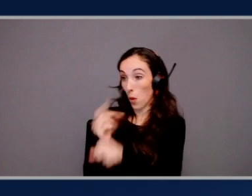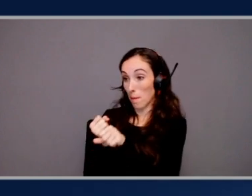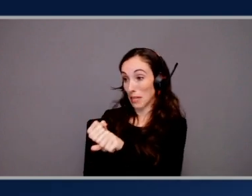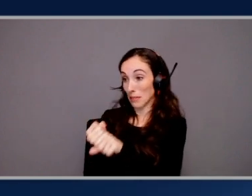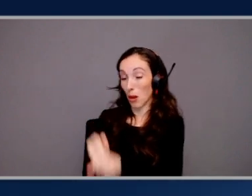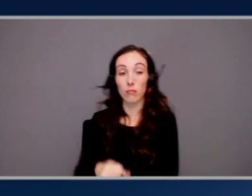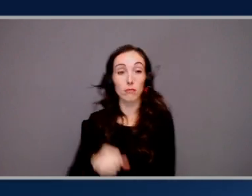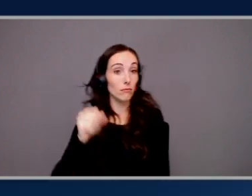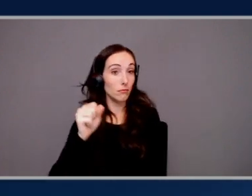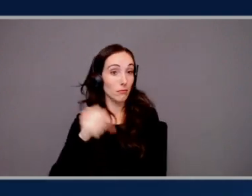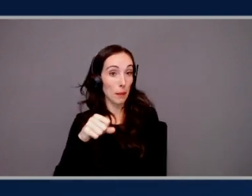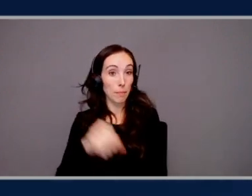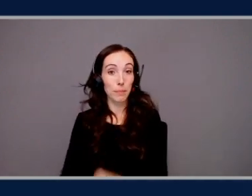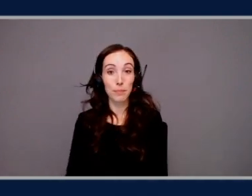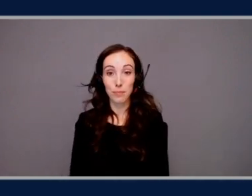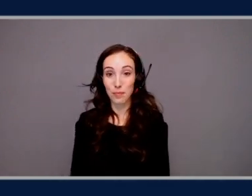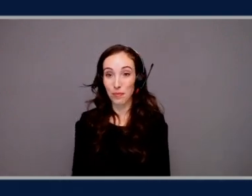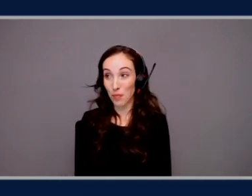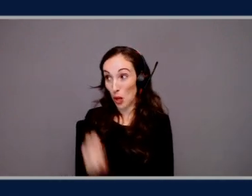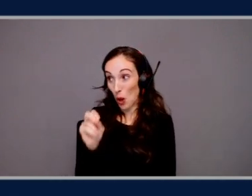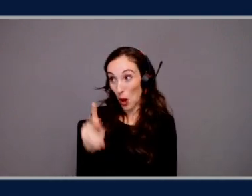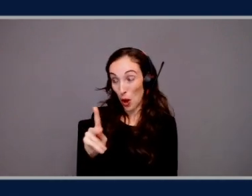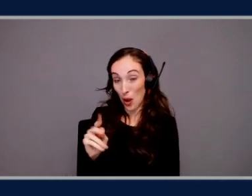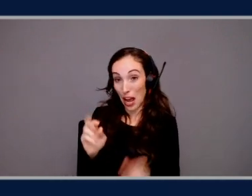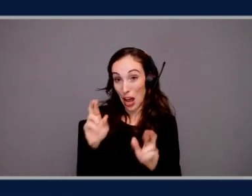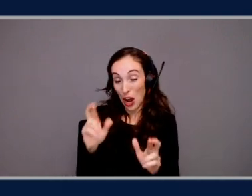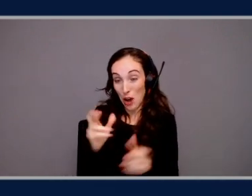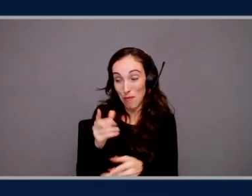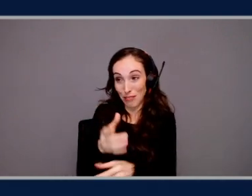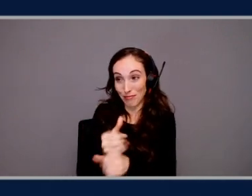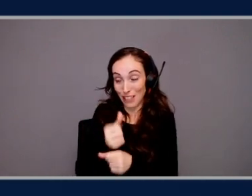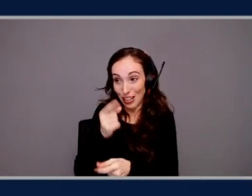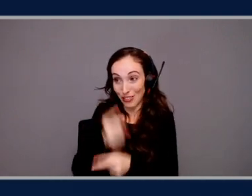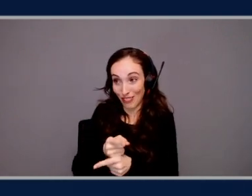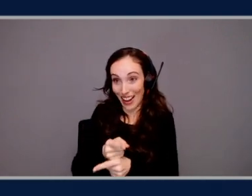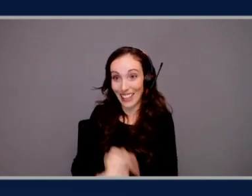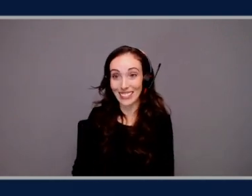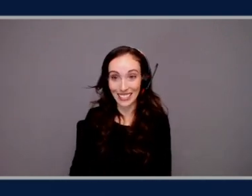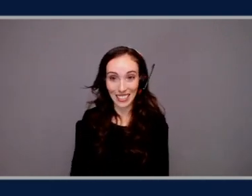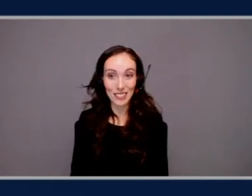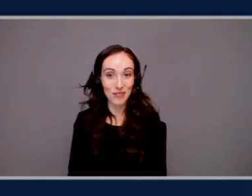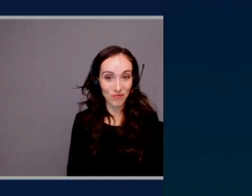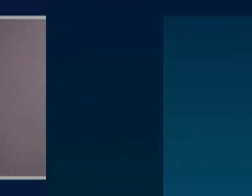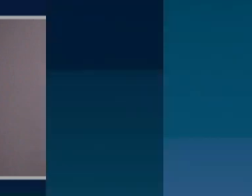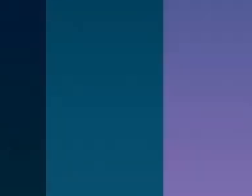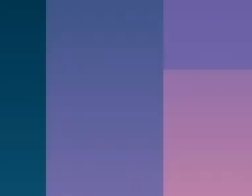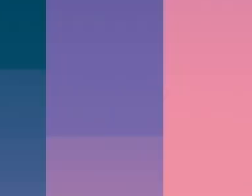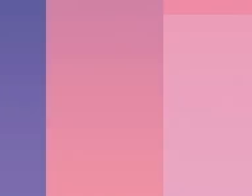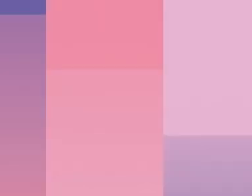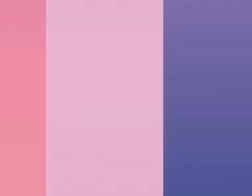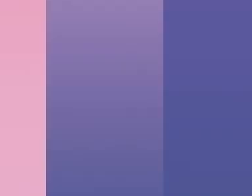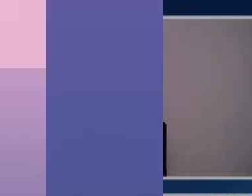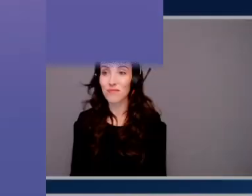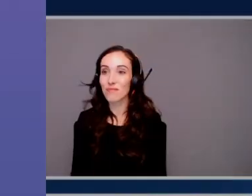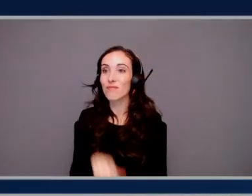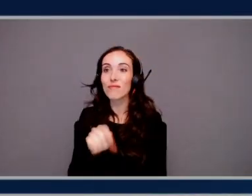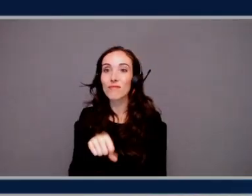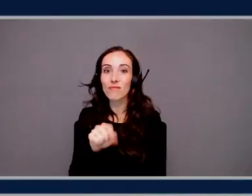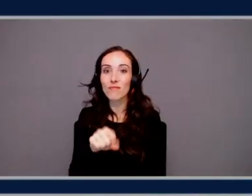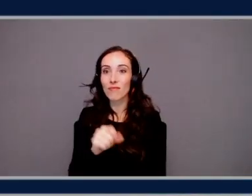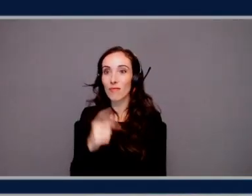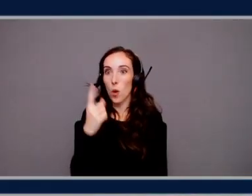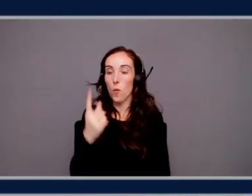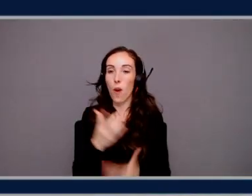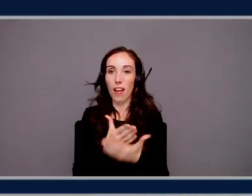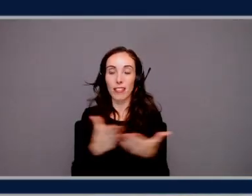I hope I got that right. Yeah, that's close enough that we can just dive deeper into it. Yeah, so one of the things that is really interesting to us, and we've